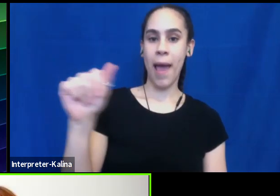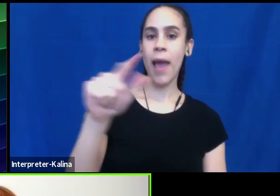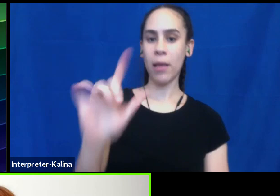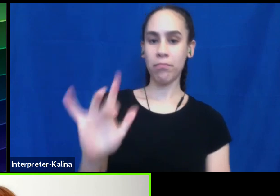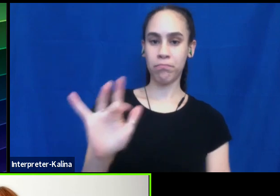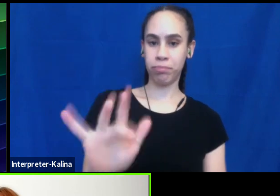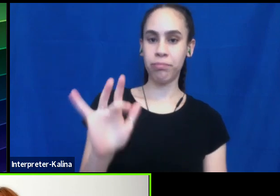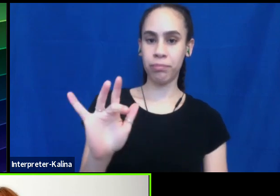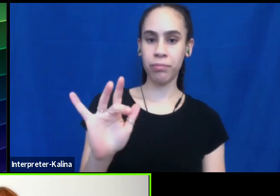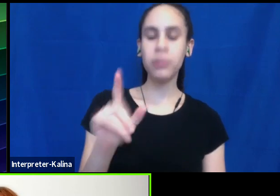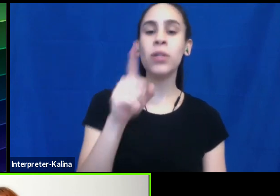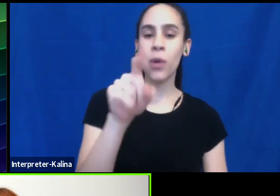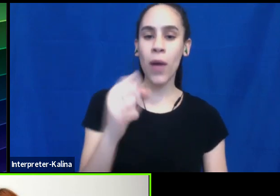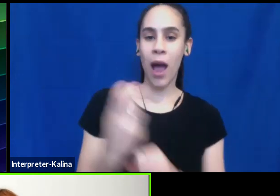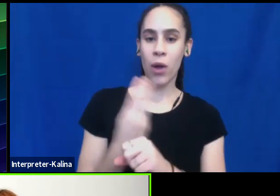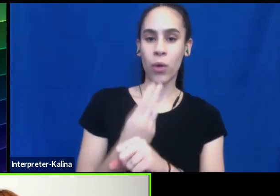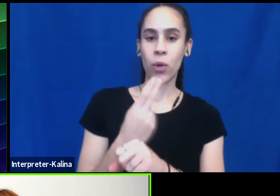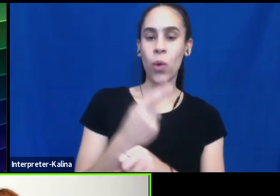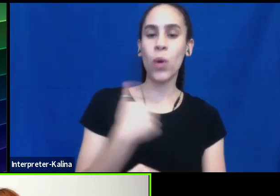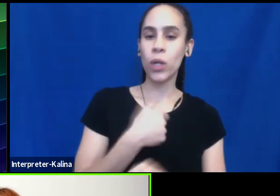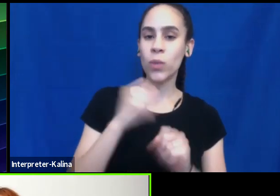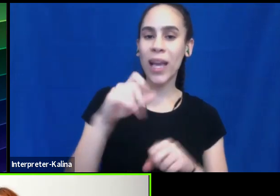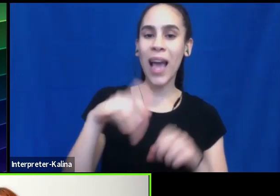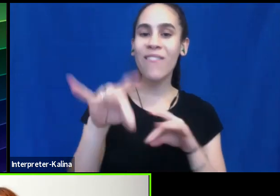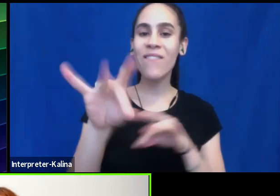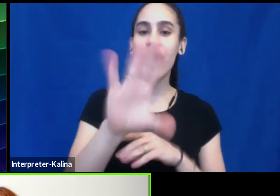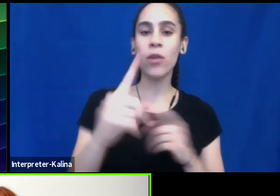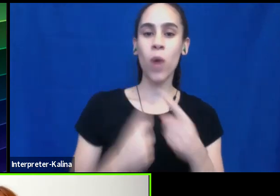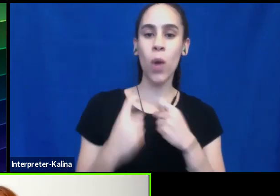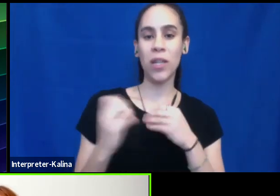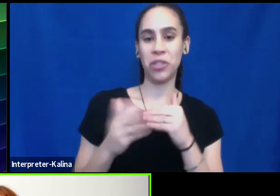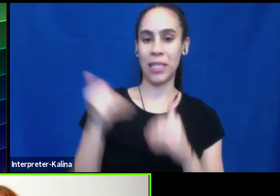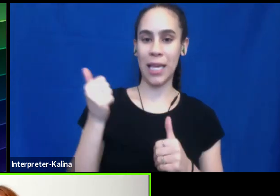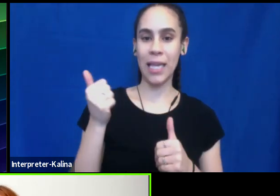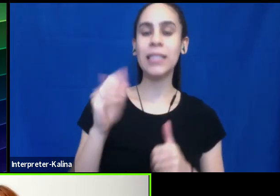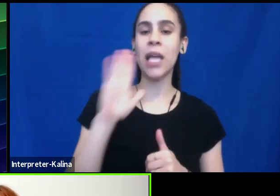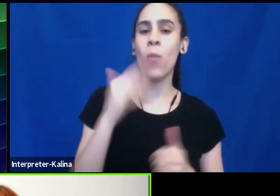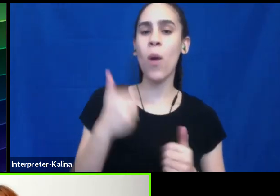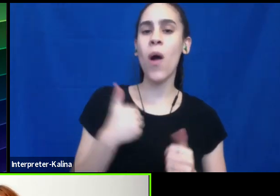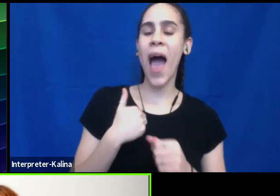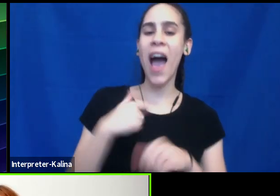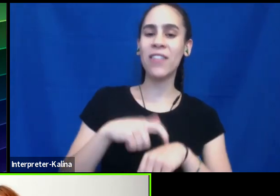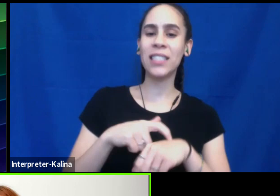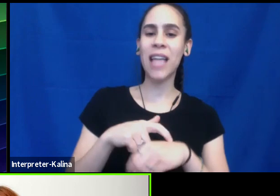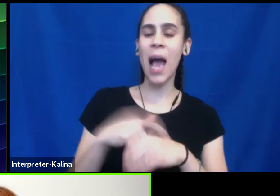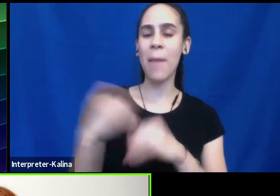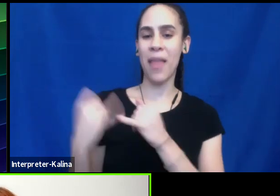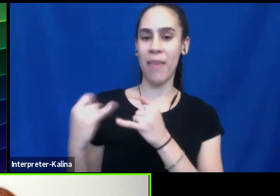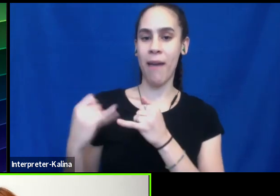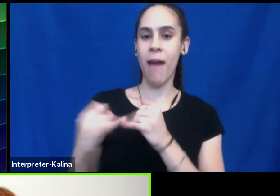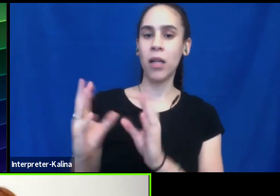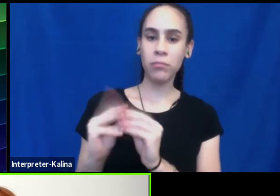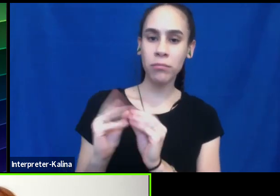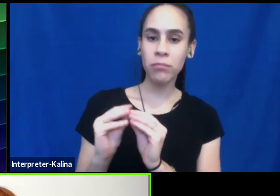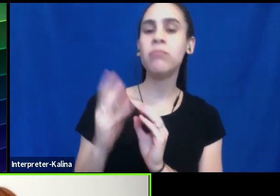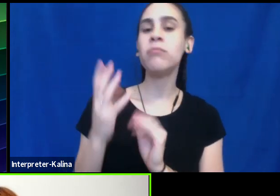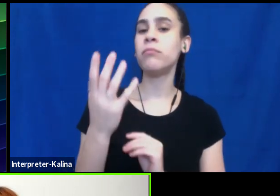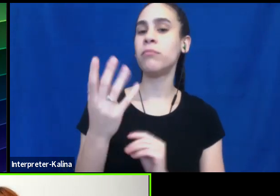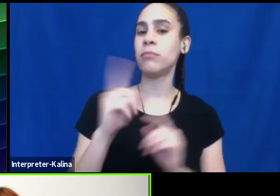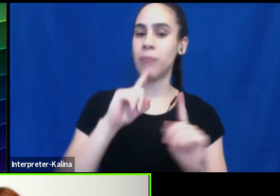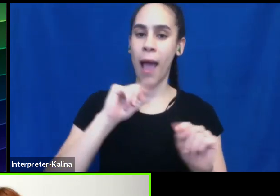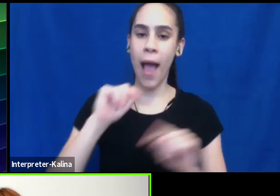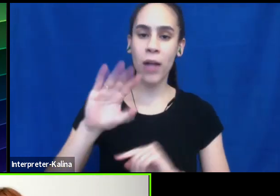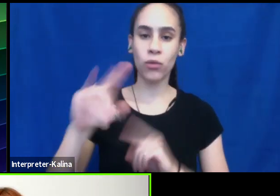your screen, use that so that we can find them easily. We'll have time at the end of the session to answer some of those questions.